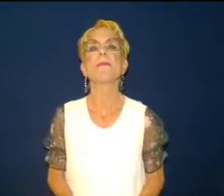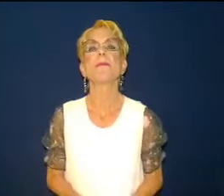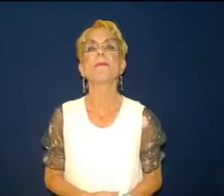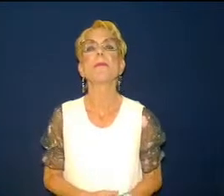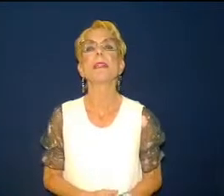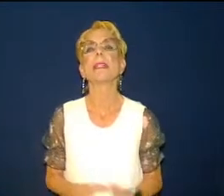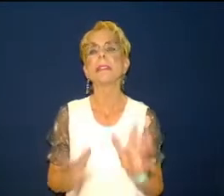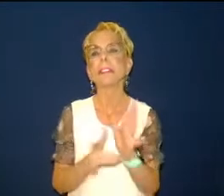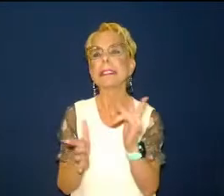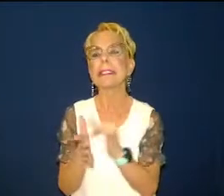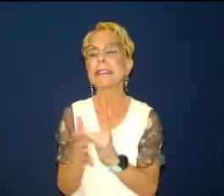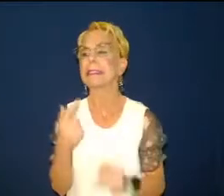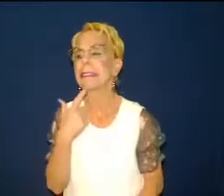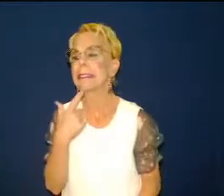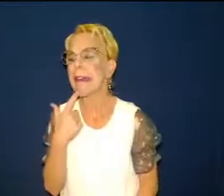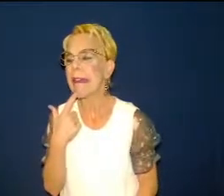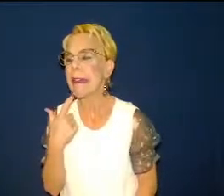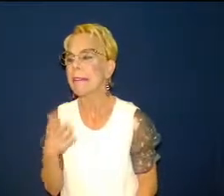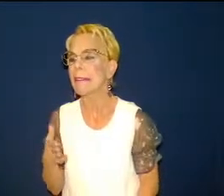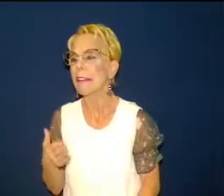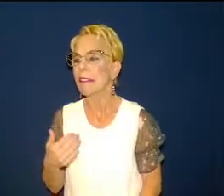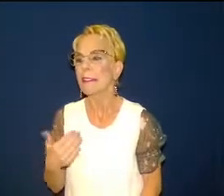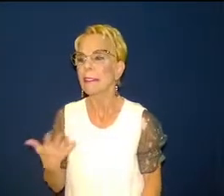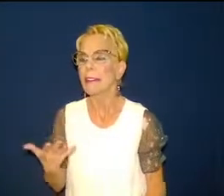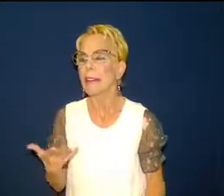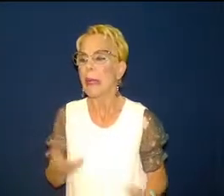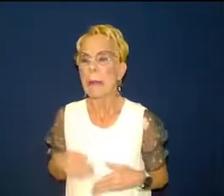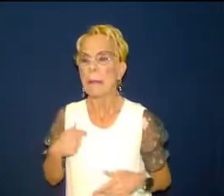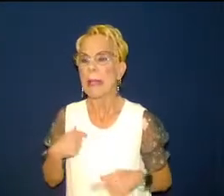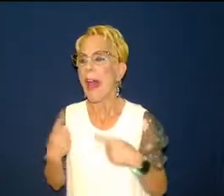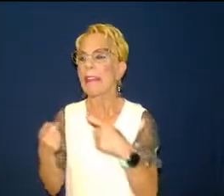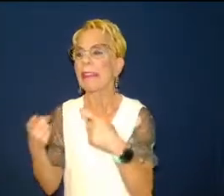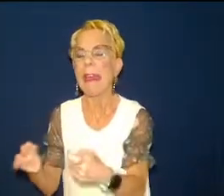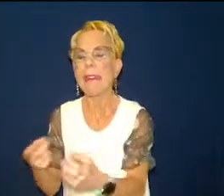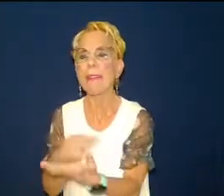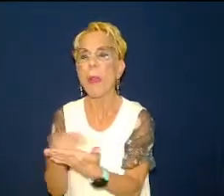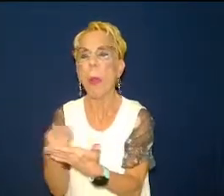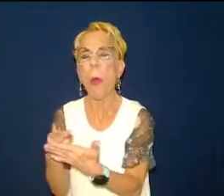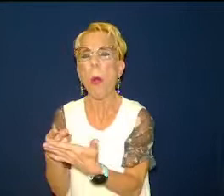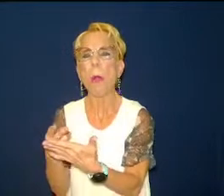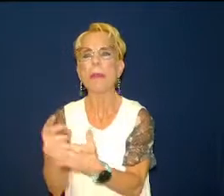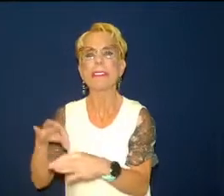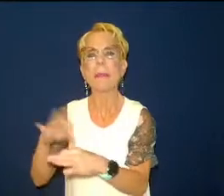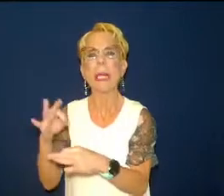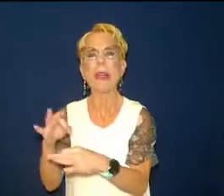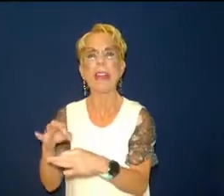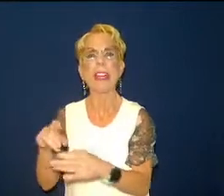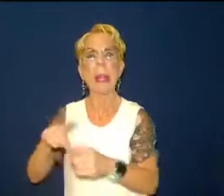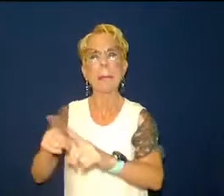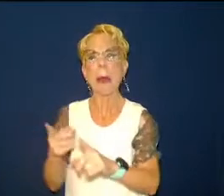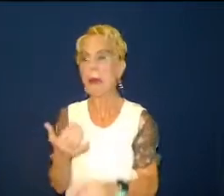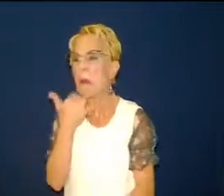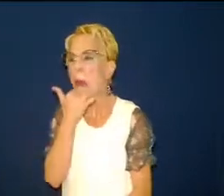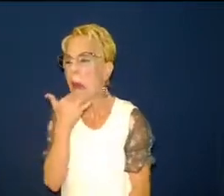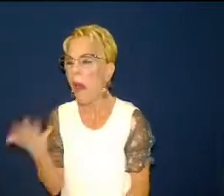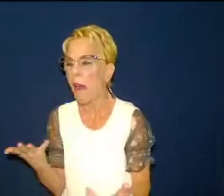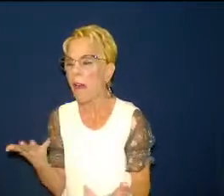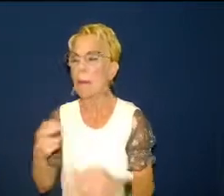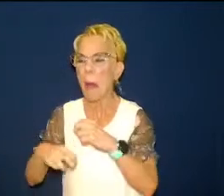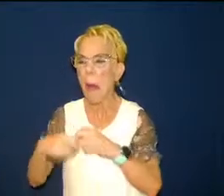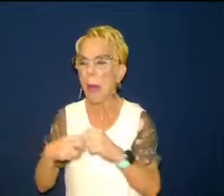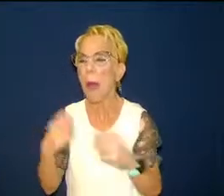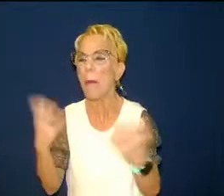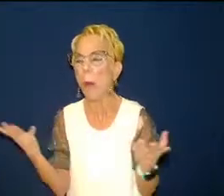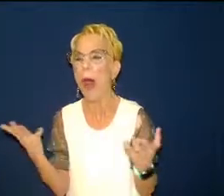we've still got a problem here we've got a big problem so what is the problem the problem